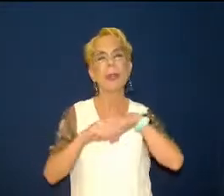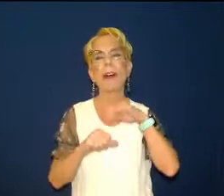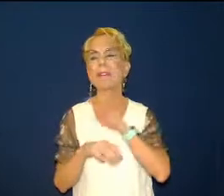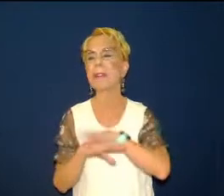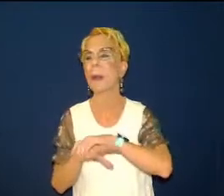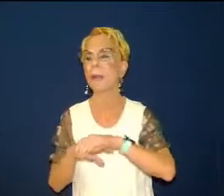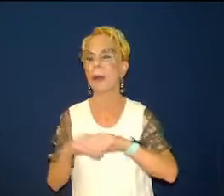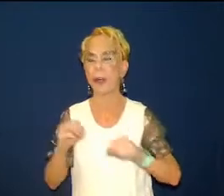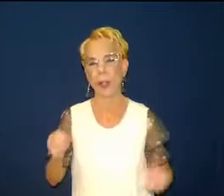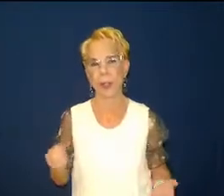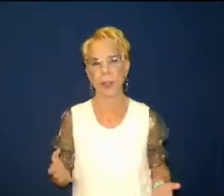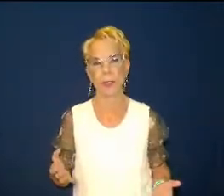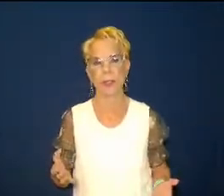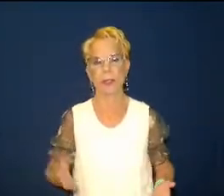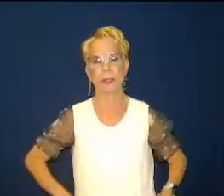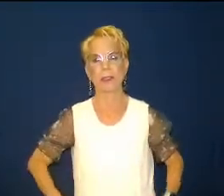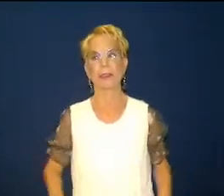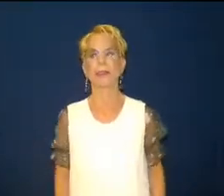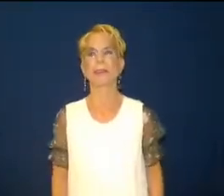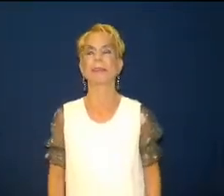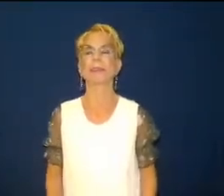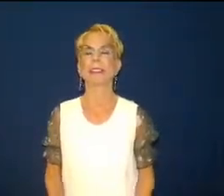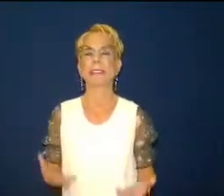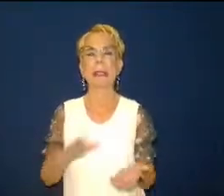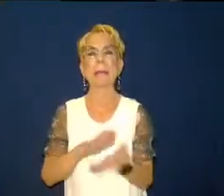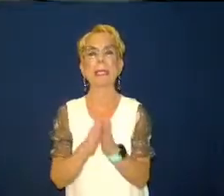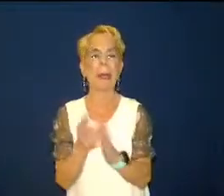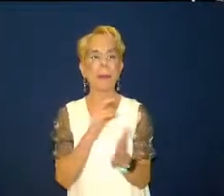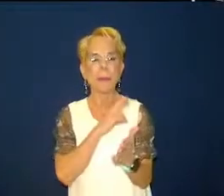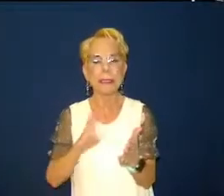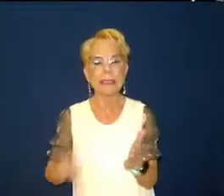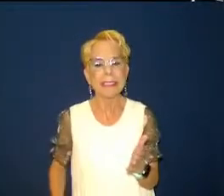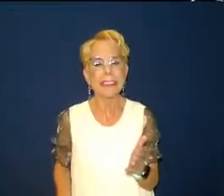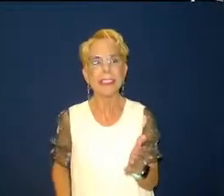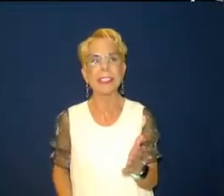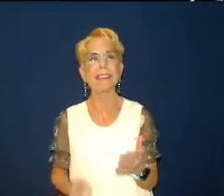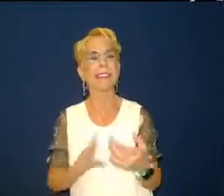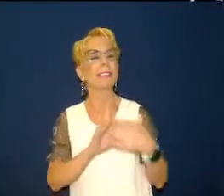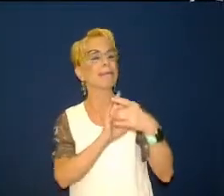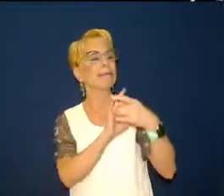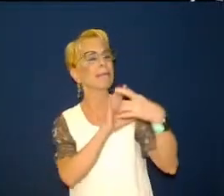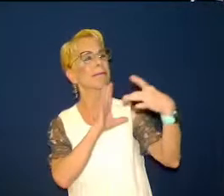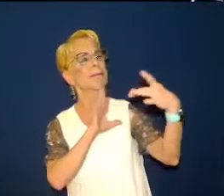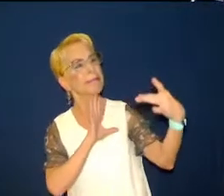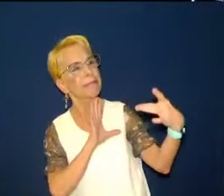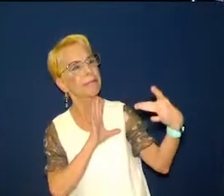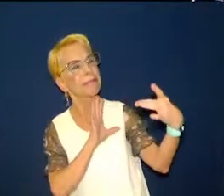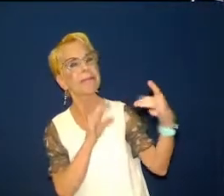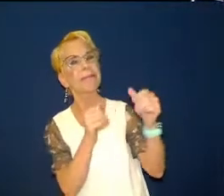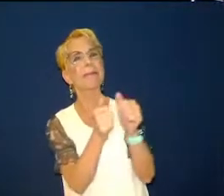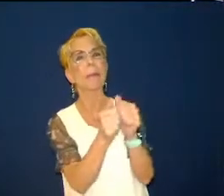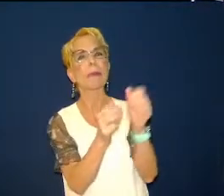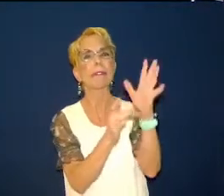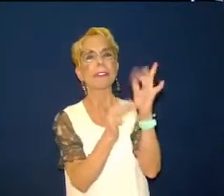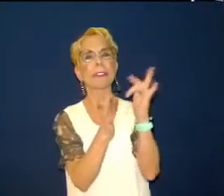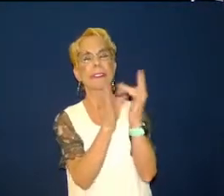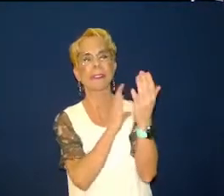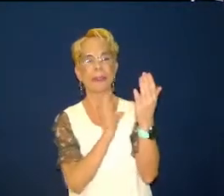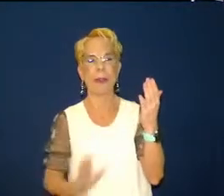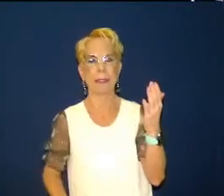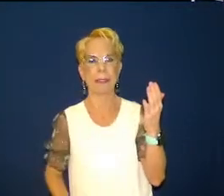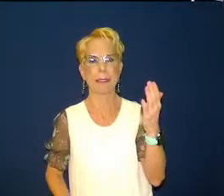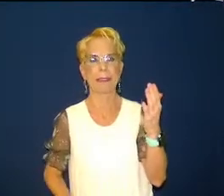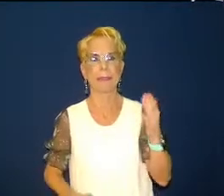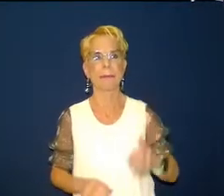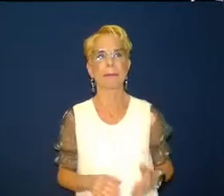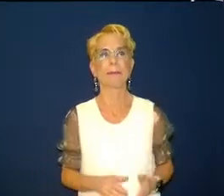and so that slide that you're seeing up there this is another seminar that i i haven't done this in a while but i'm planning on doing this in sometime